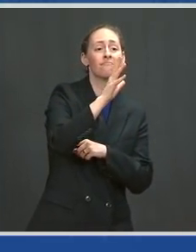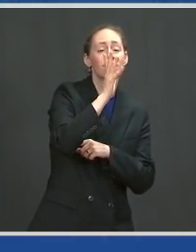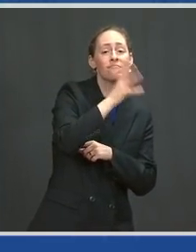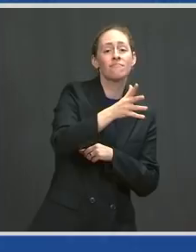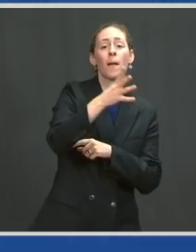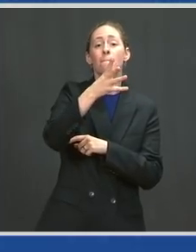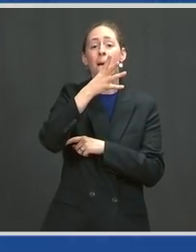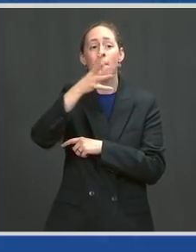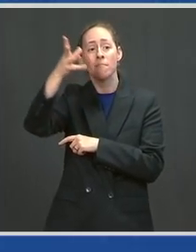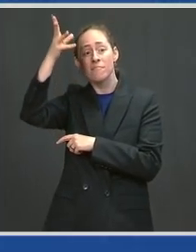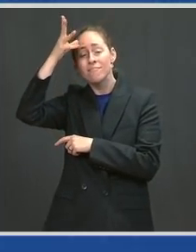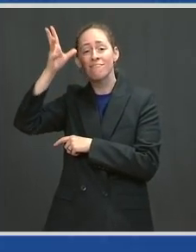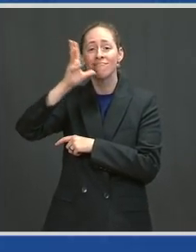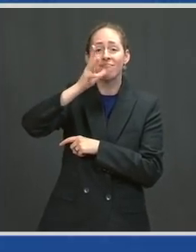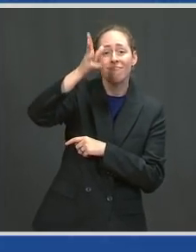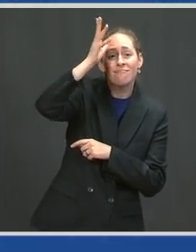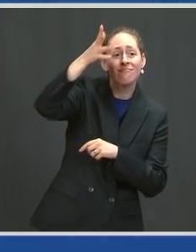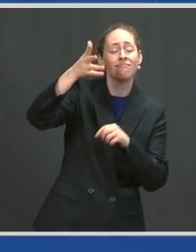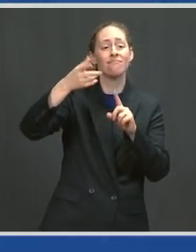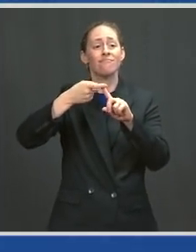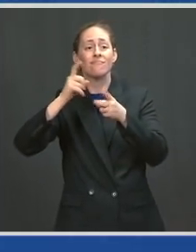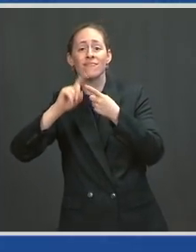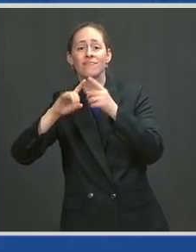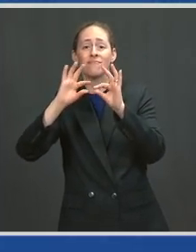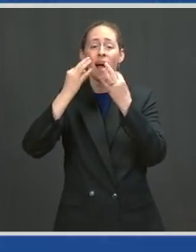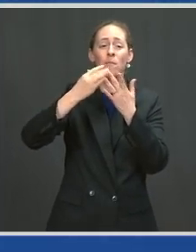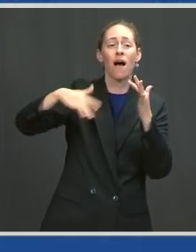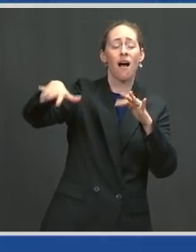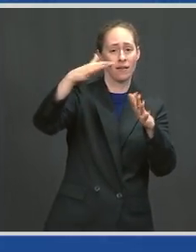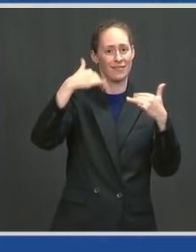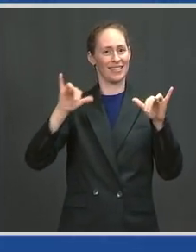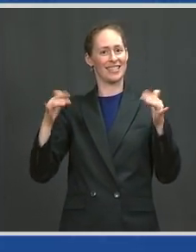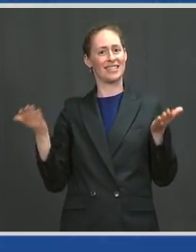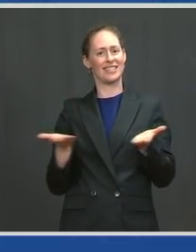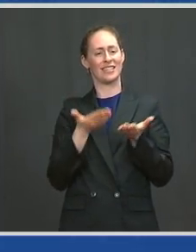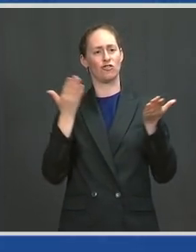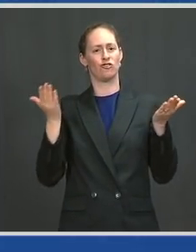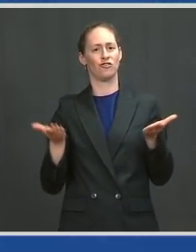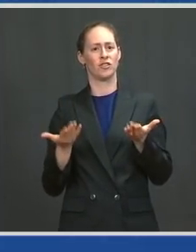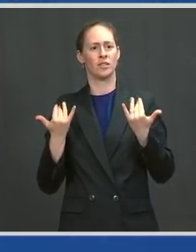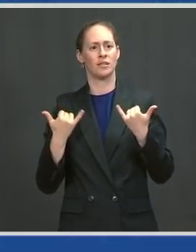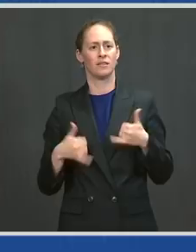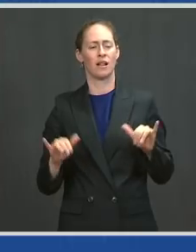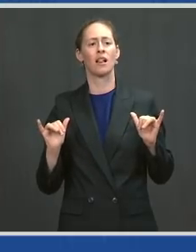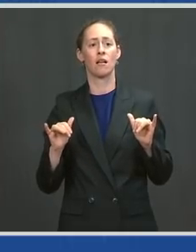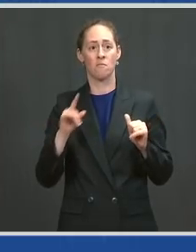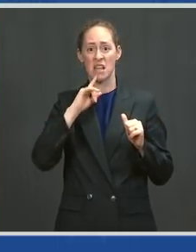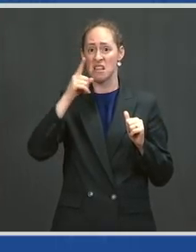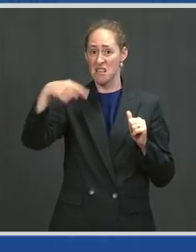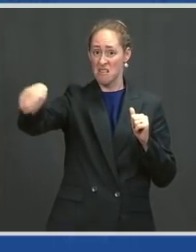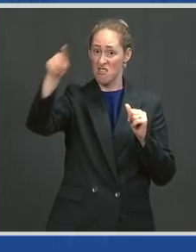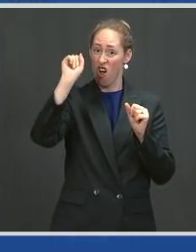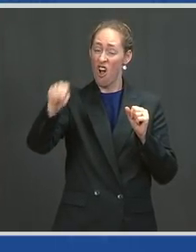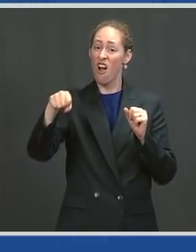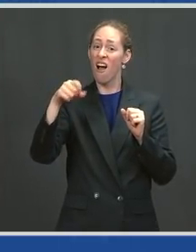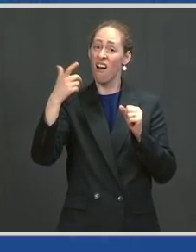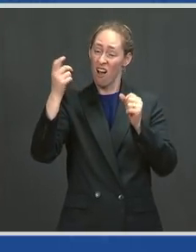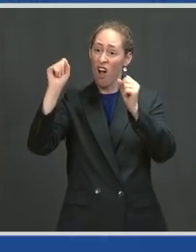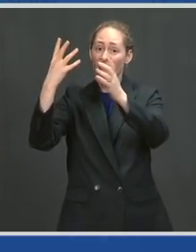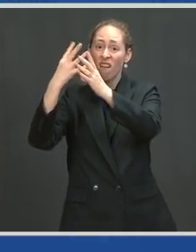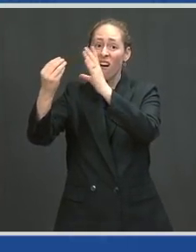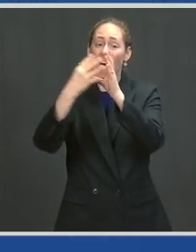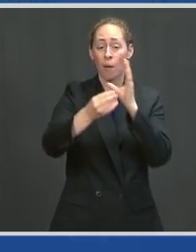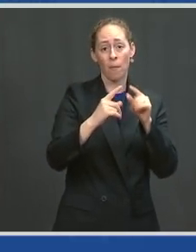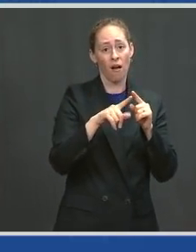neighbors, friends are still with us today who would otherwise have been lost. This has been true here in Virginia